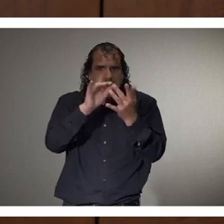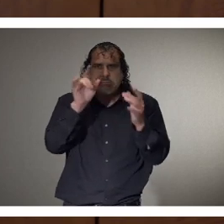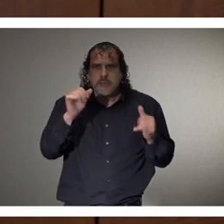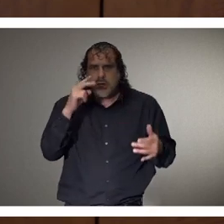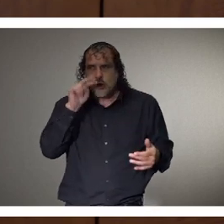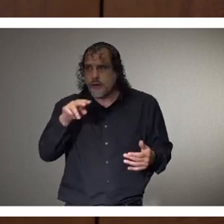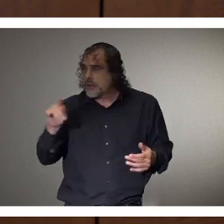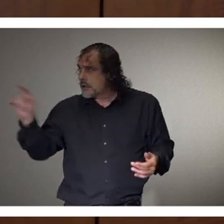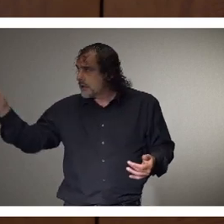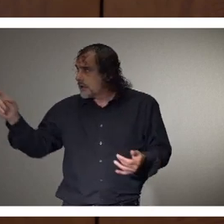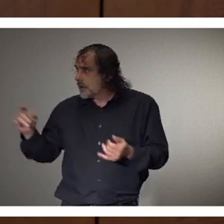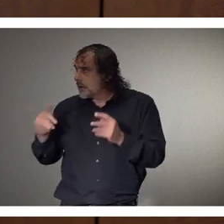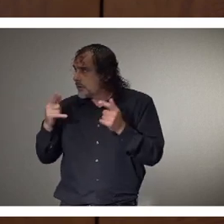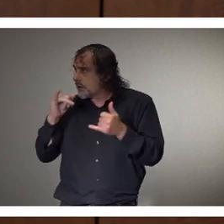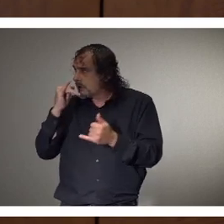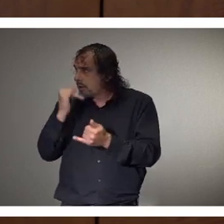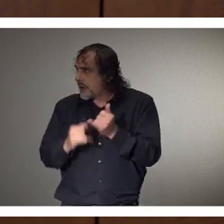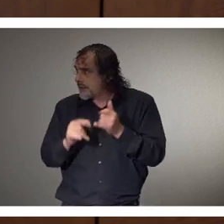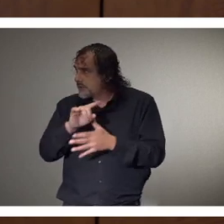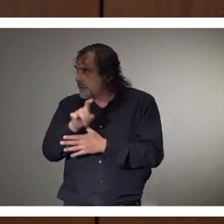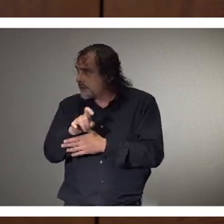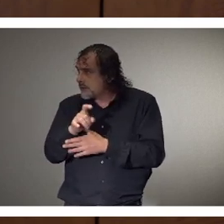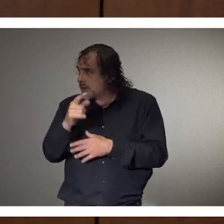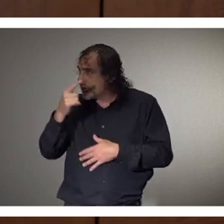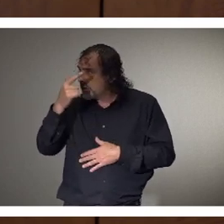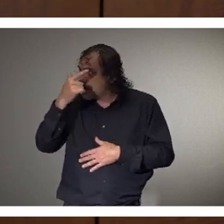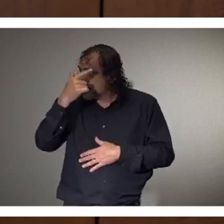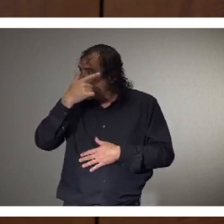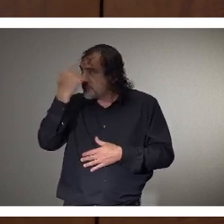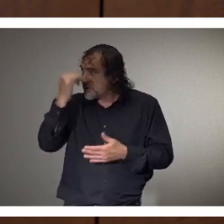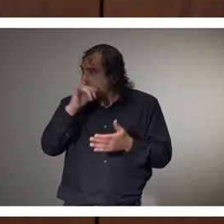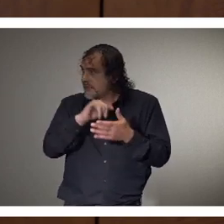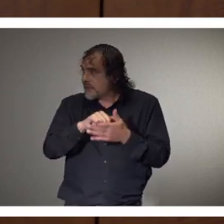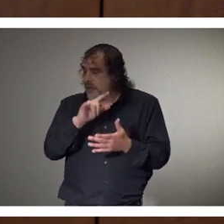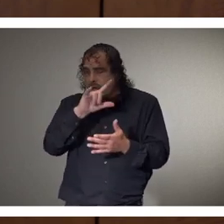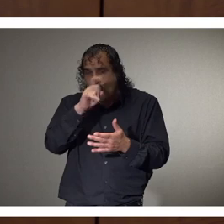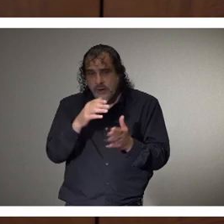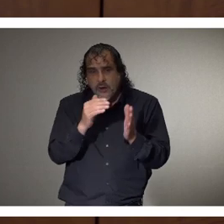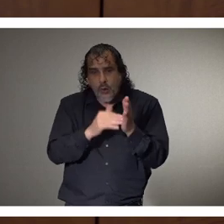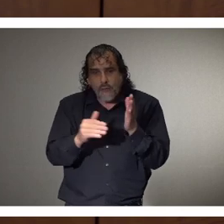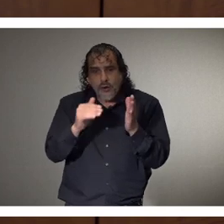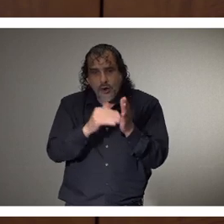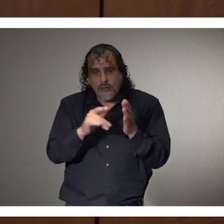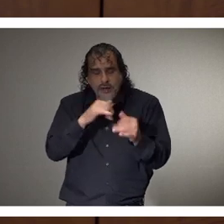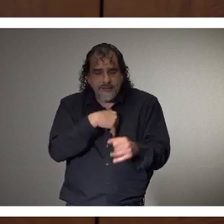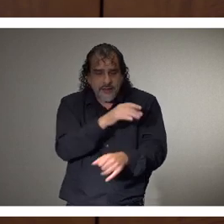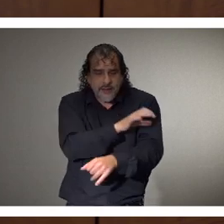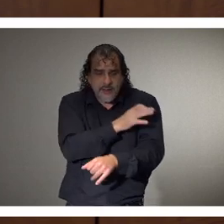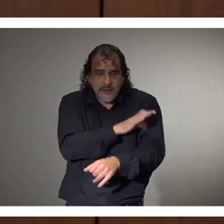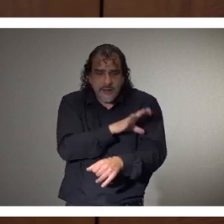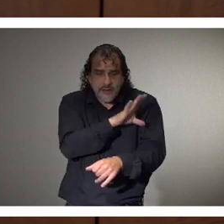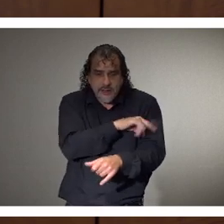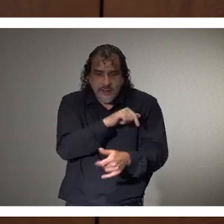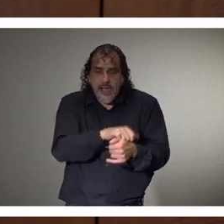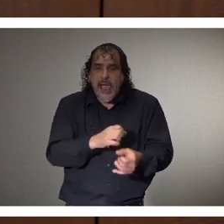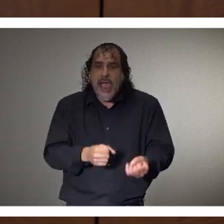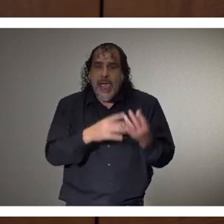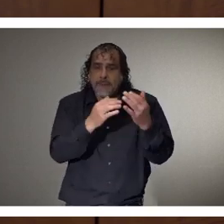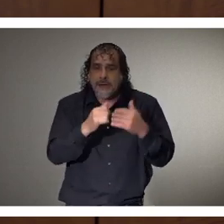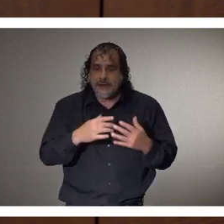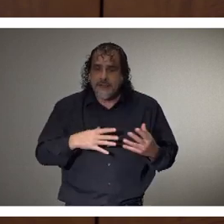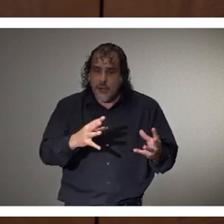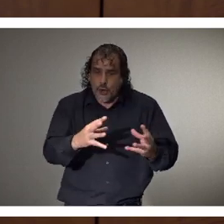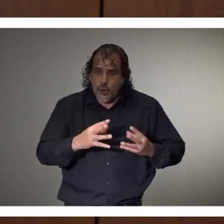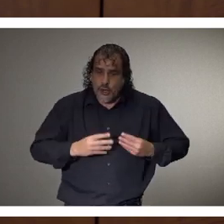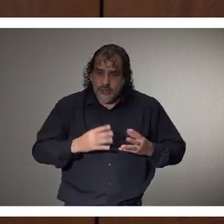And real quick last question. Yes, sir. Um, because the, the question is being asked at the clinical level, how many samples are being collected, is that